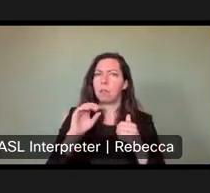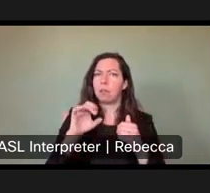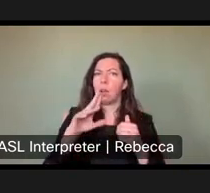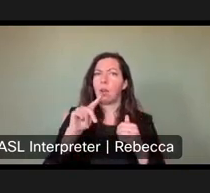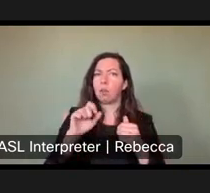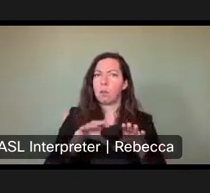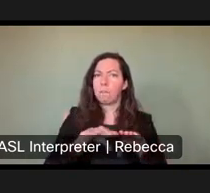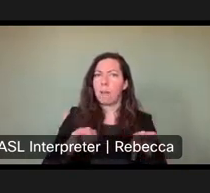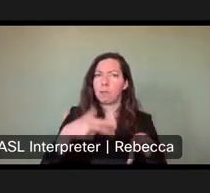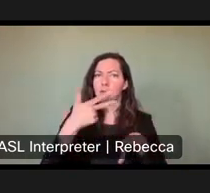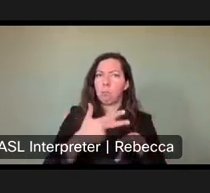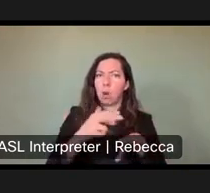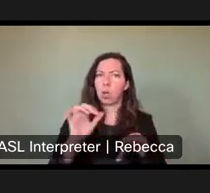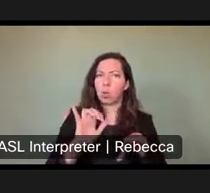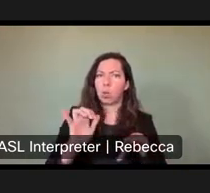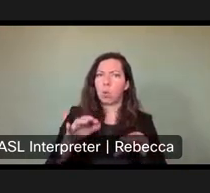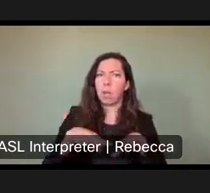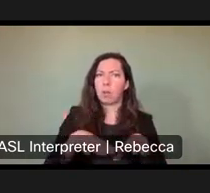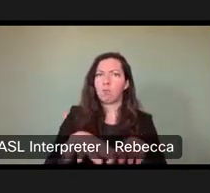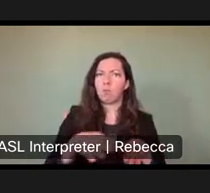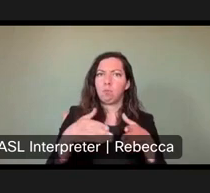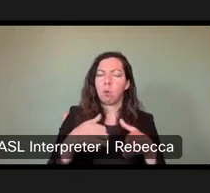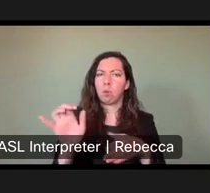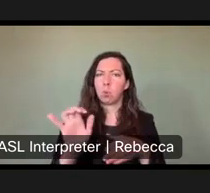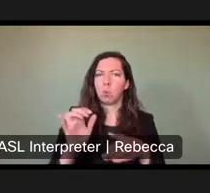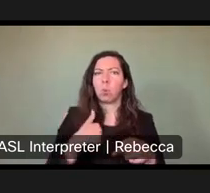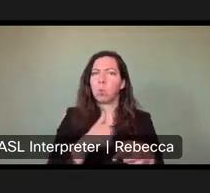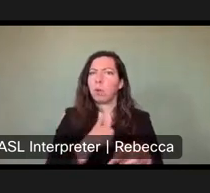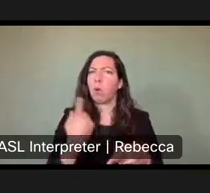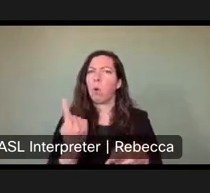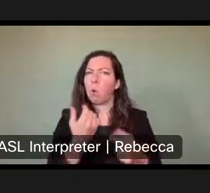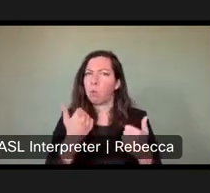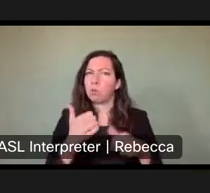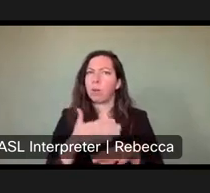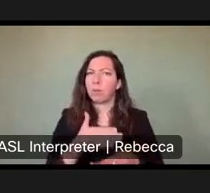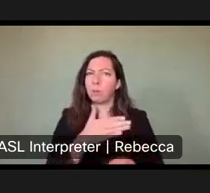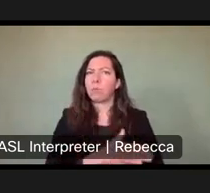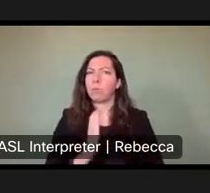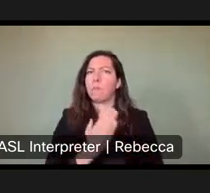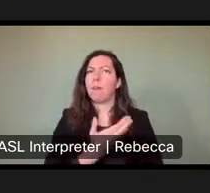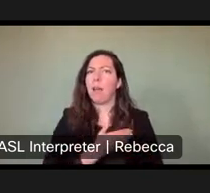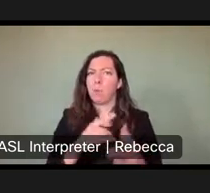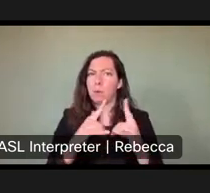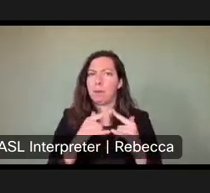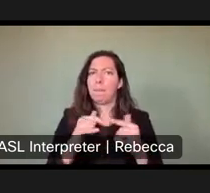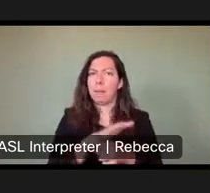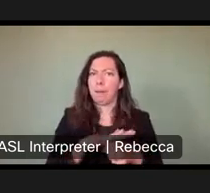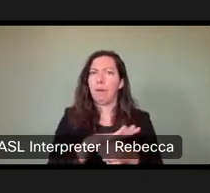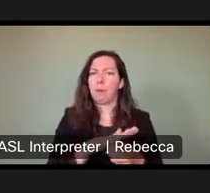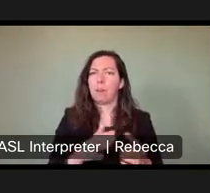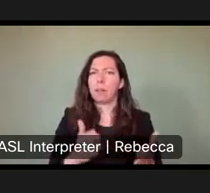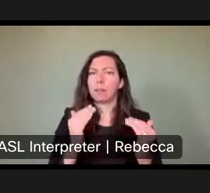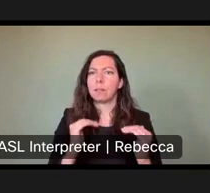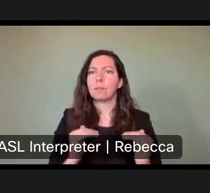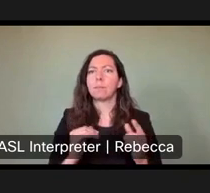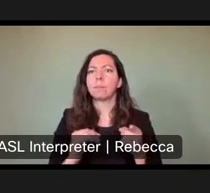as well. Um, and we are working continuously to improve our campgrounds. Vicki says,